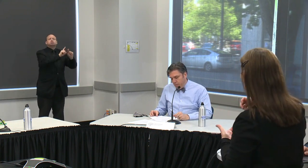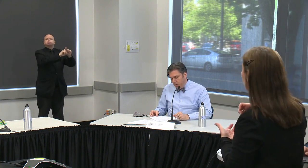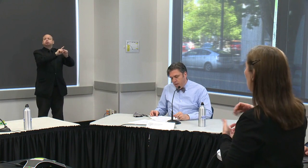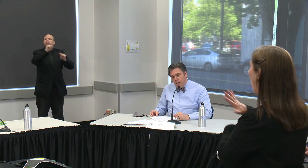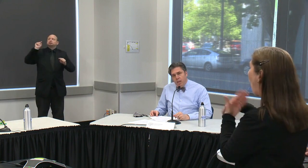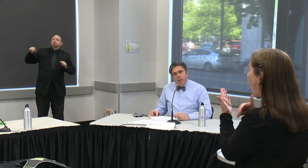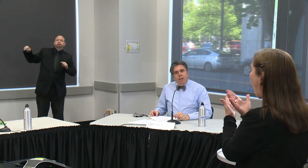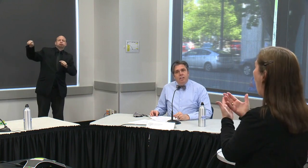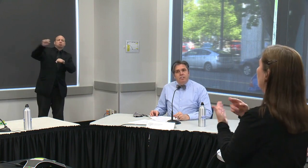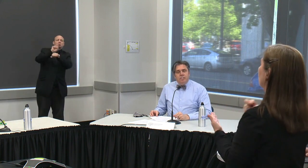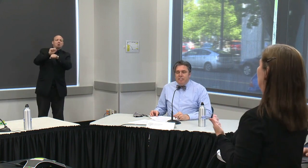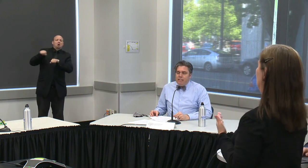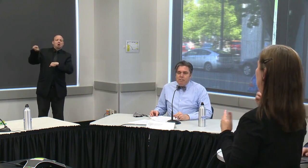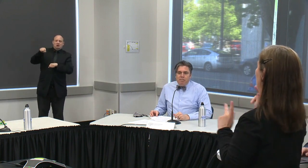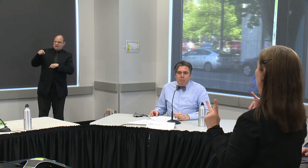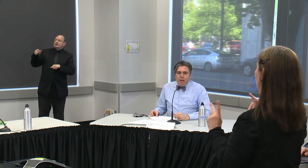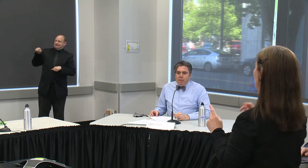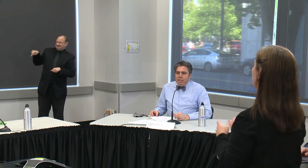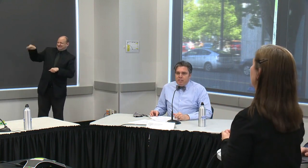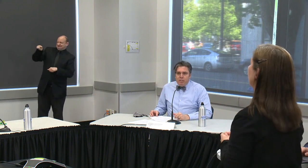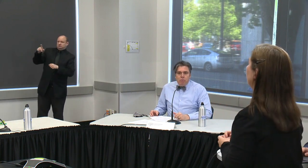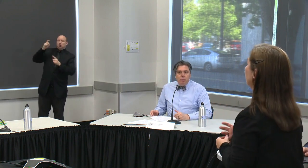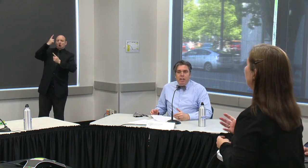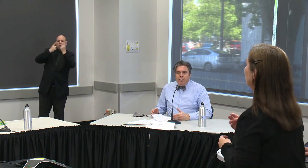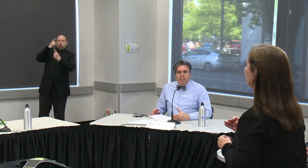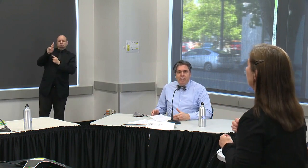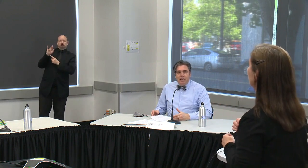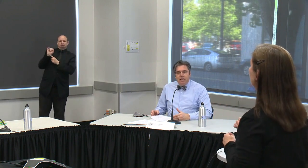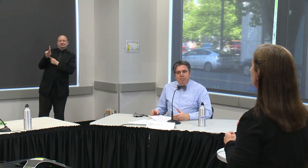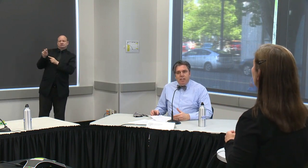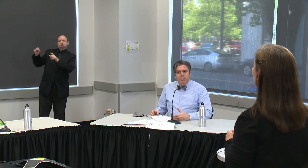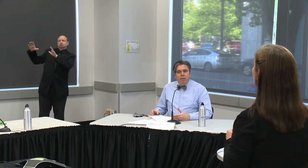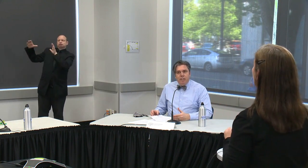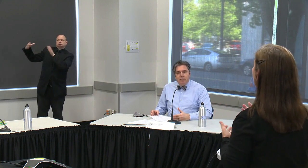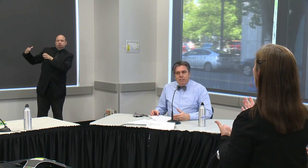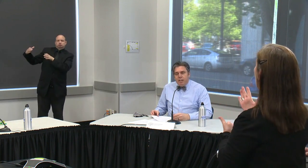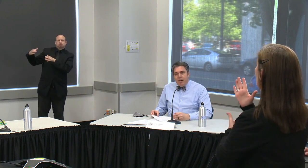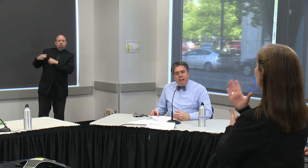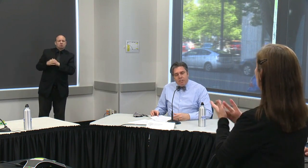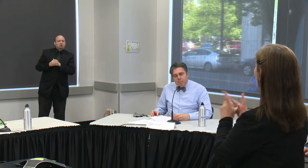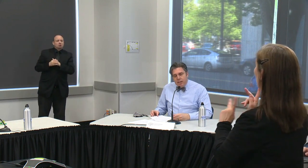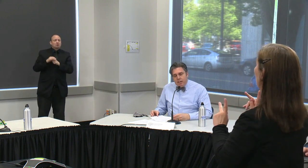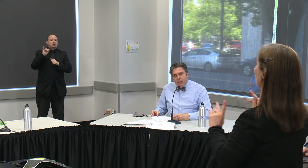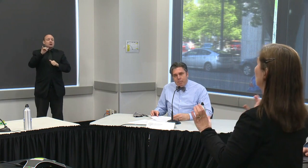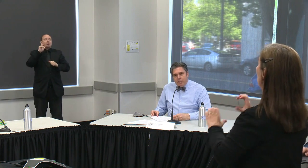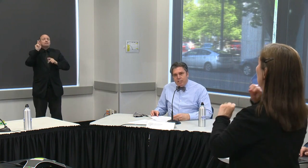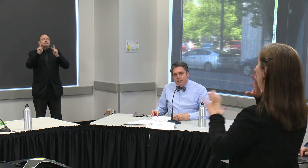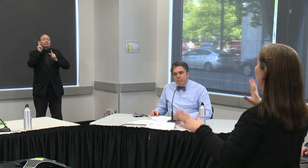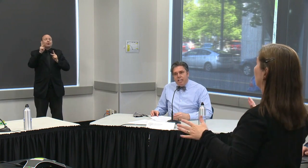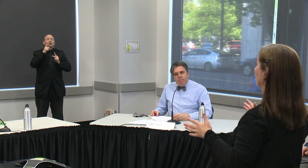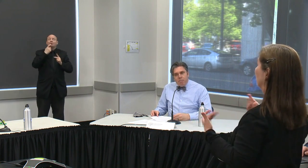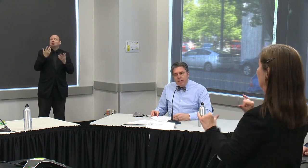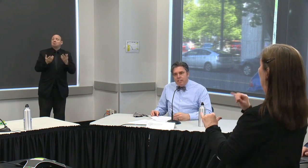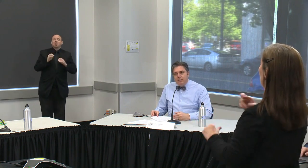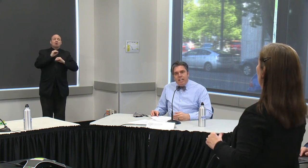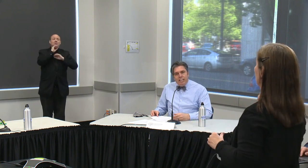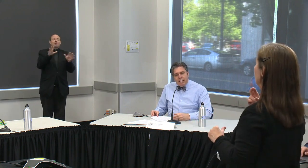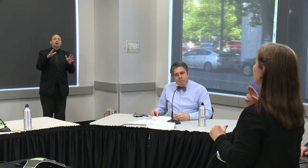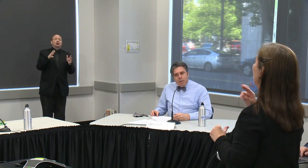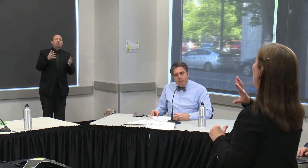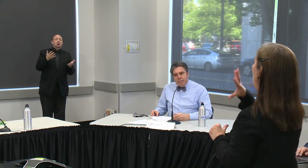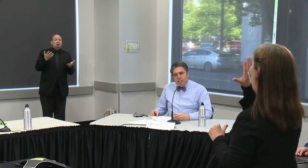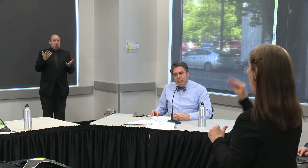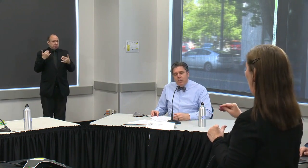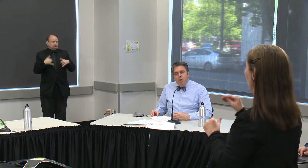our table certain segments of our population through nothing that they could have done are at risk our african-american population native americans